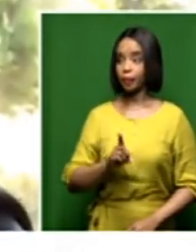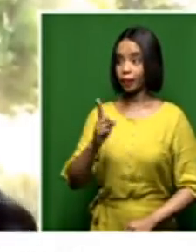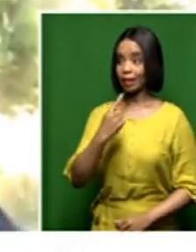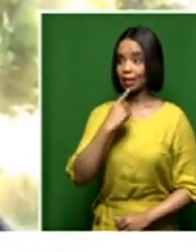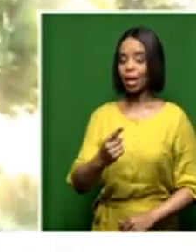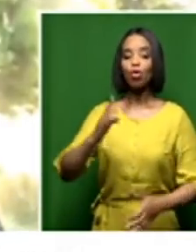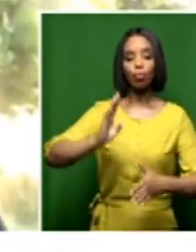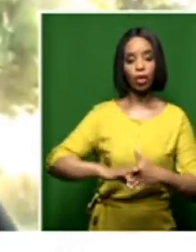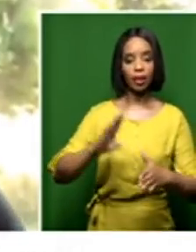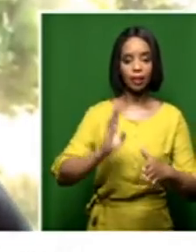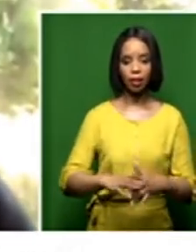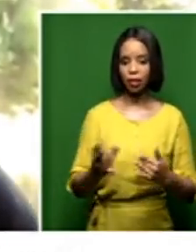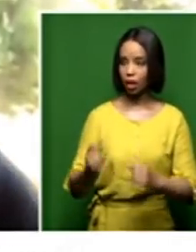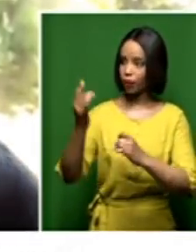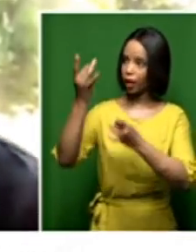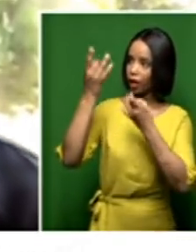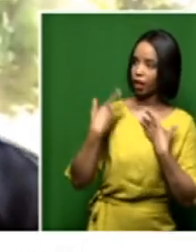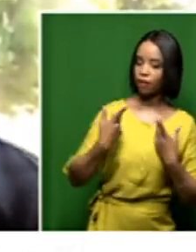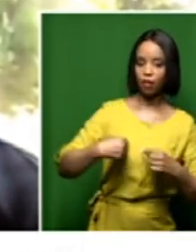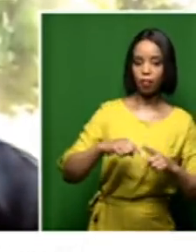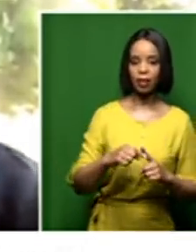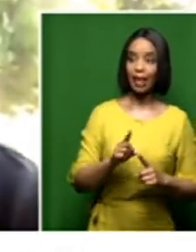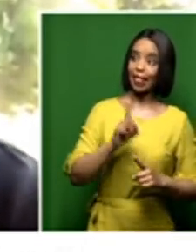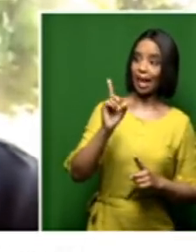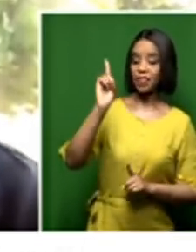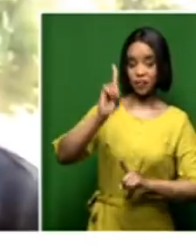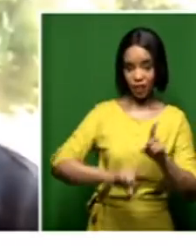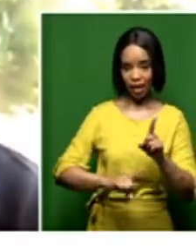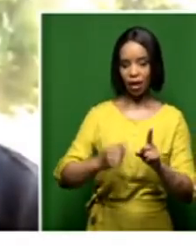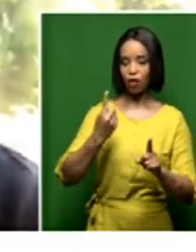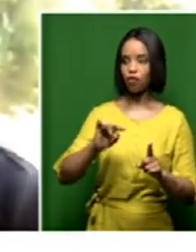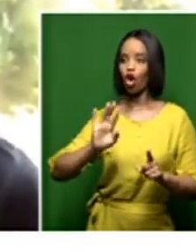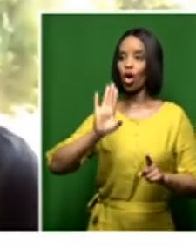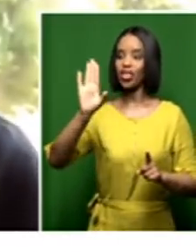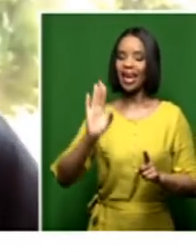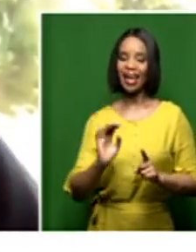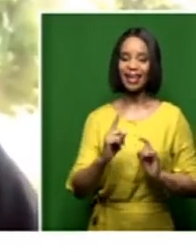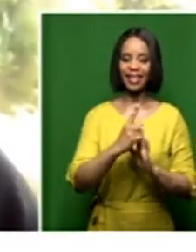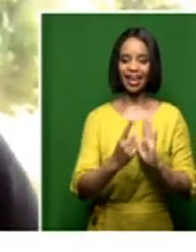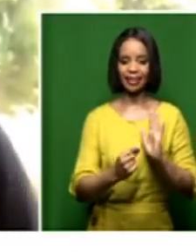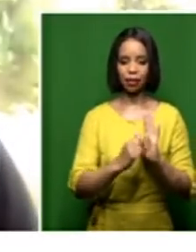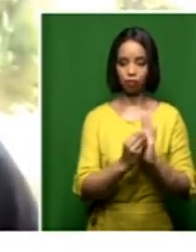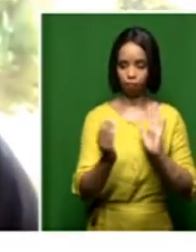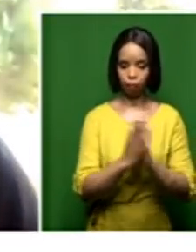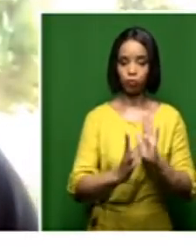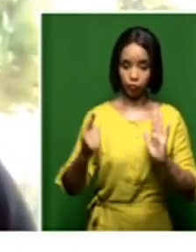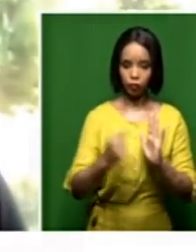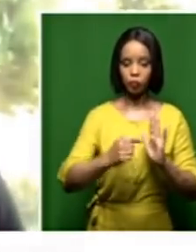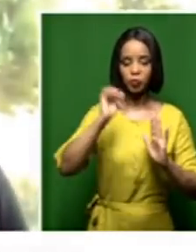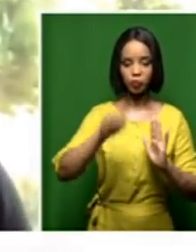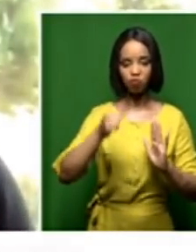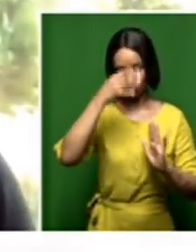are forwarded for the failure even to meet a deadline that was set are unacceptable.